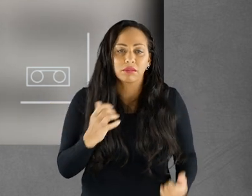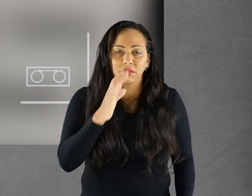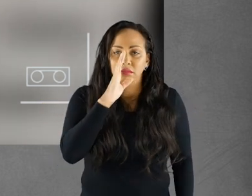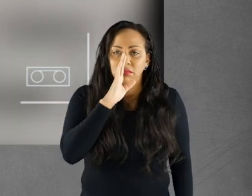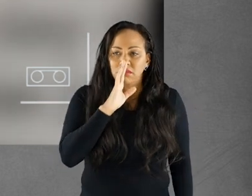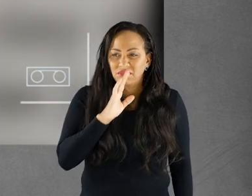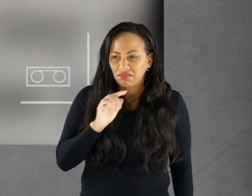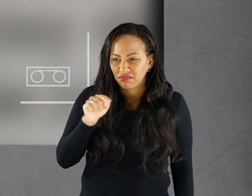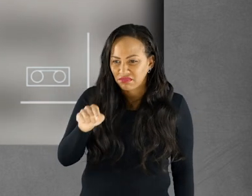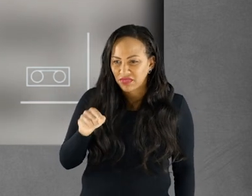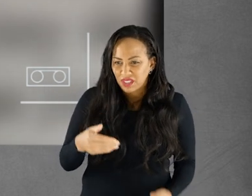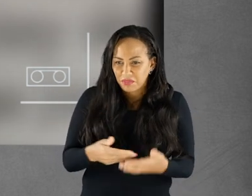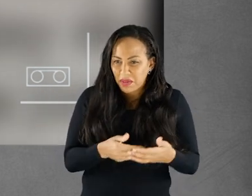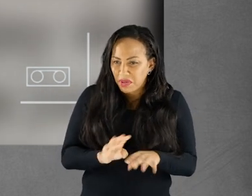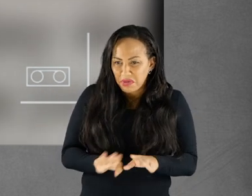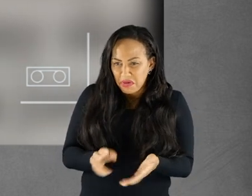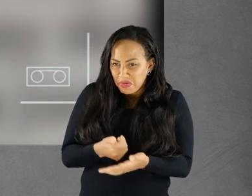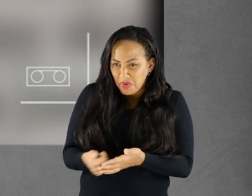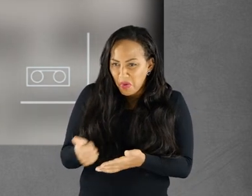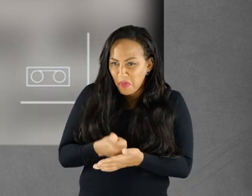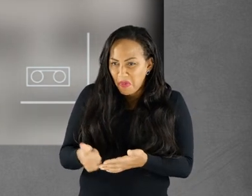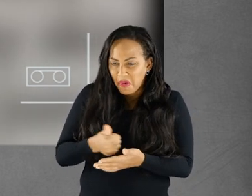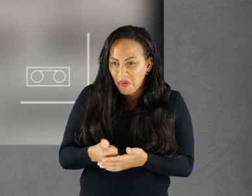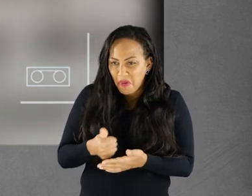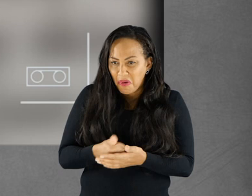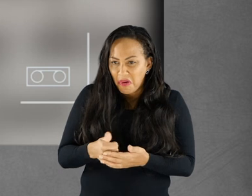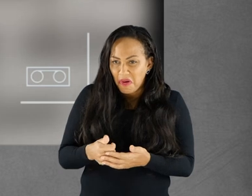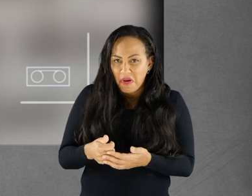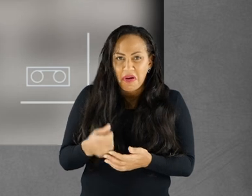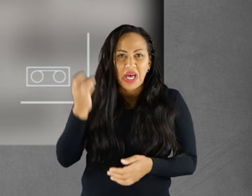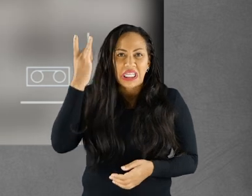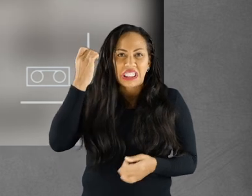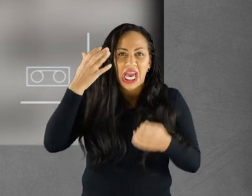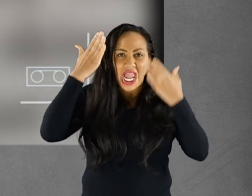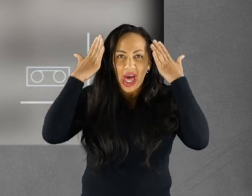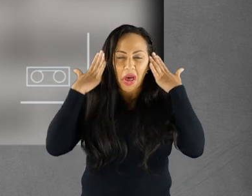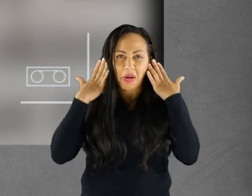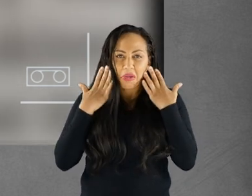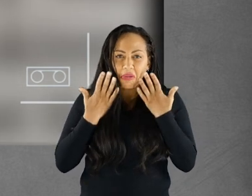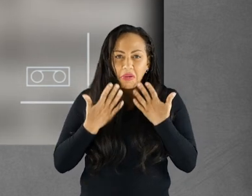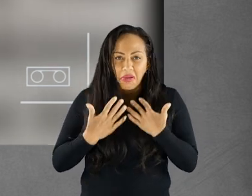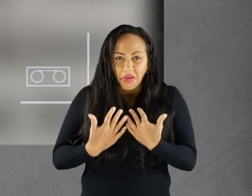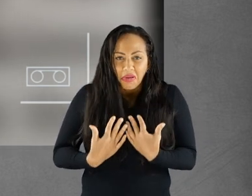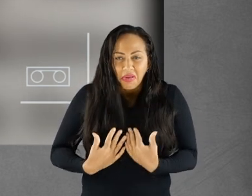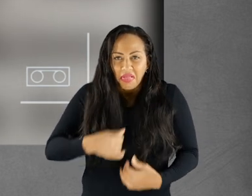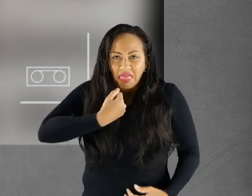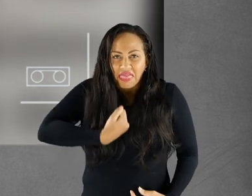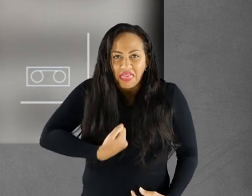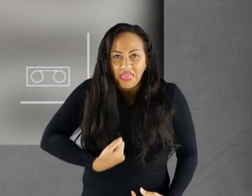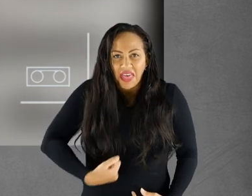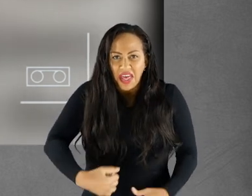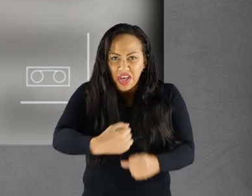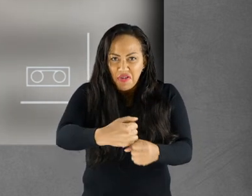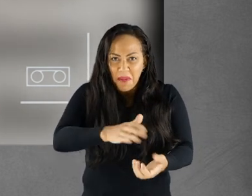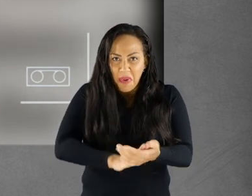a girl had been born, all the planned celebrations diffused into a saddened atmosphere. This little baby was not a normal baby.